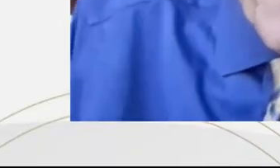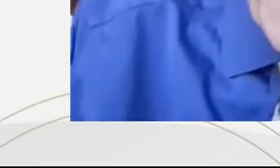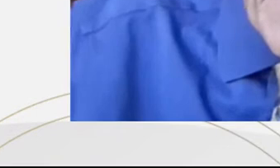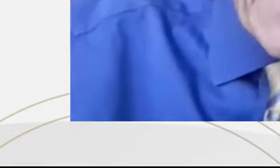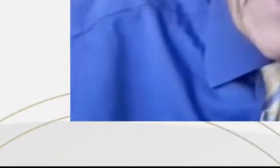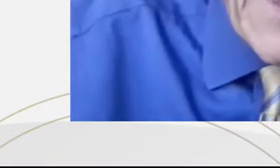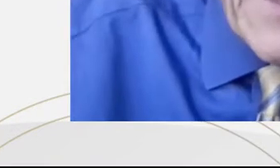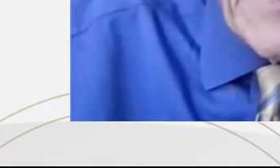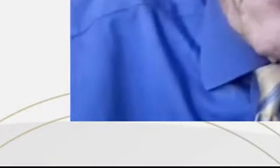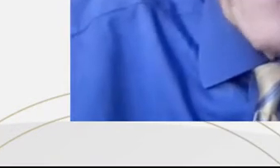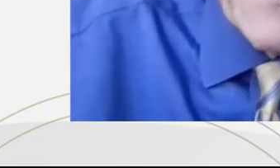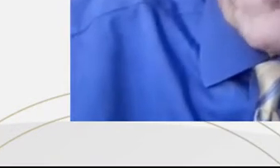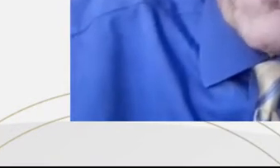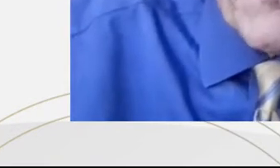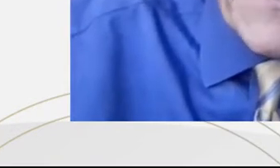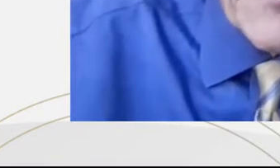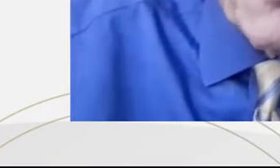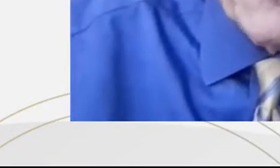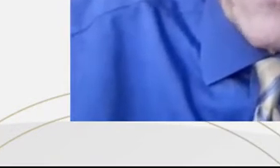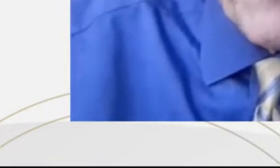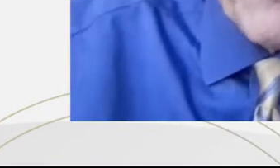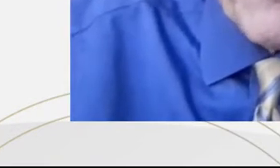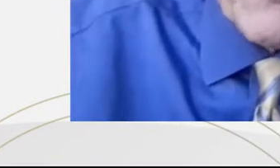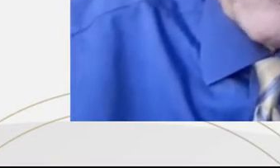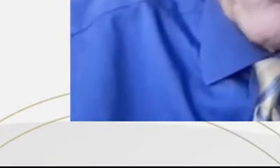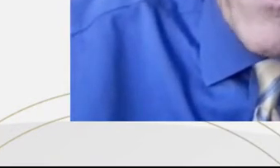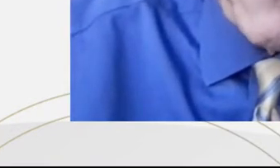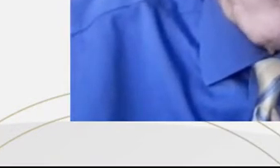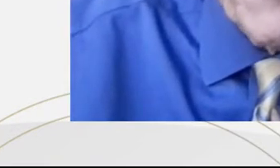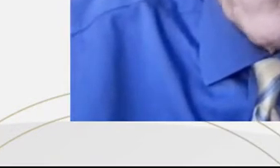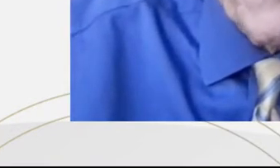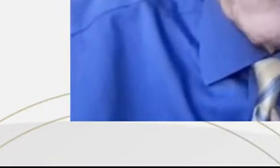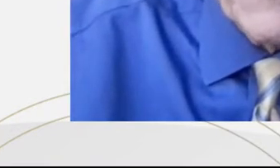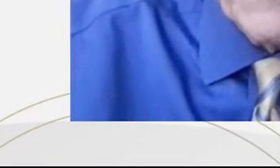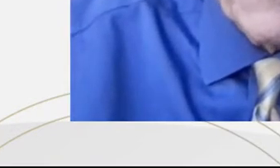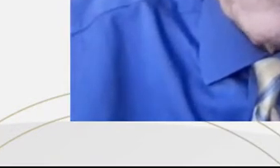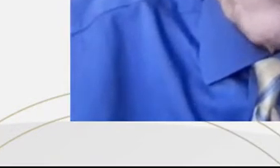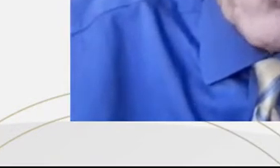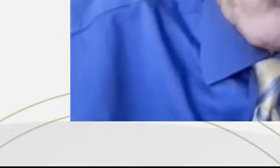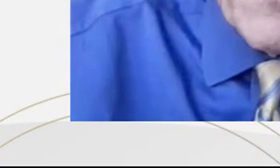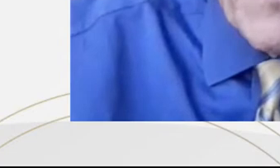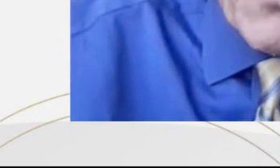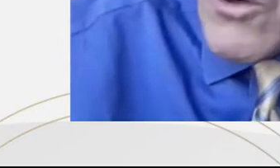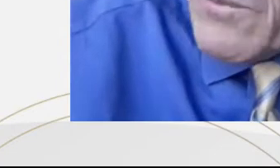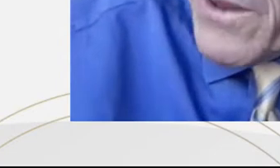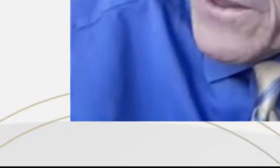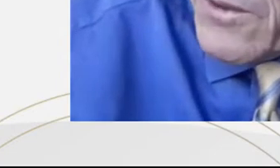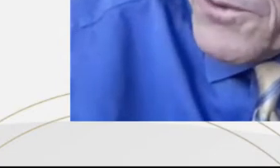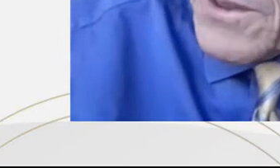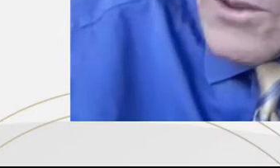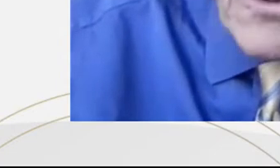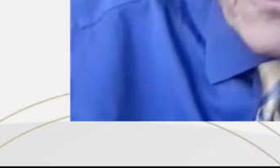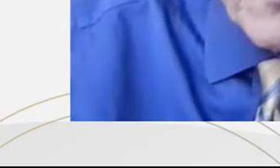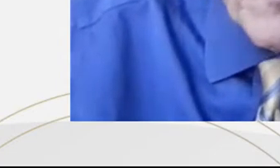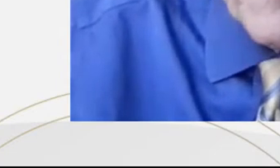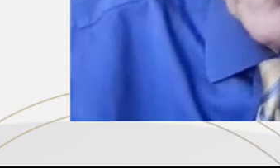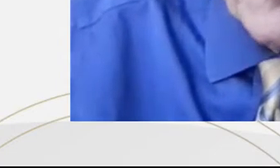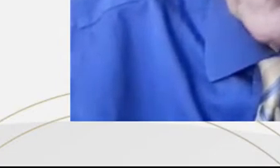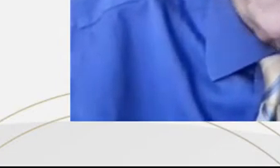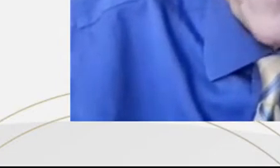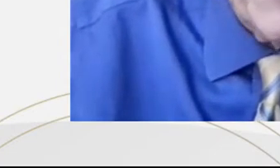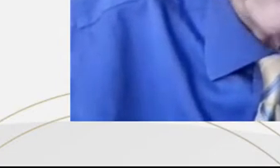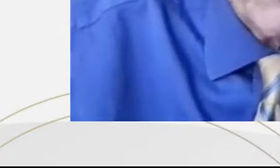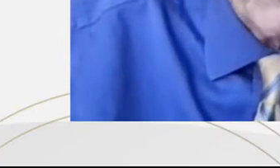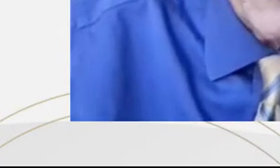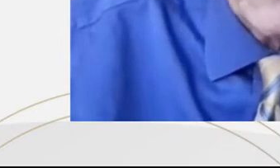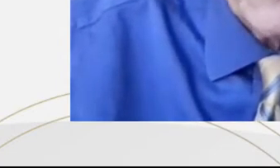and he faced either execution after a trial if he was convicted of murder, or he pled guilty to a term of